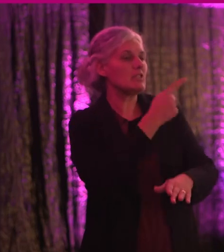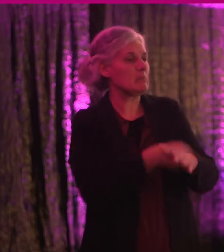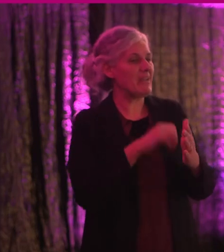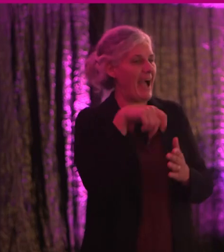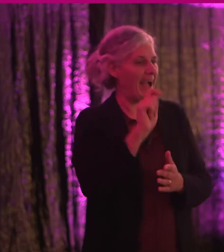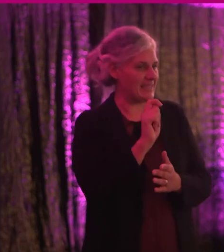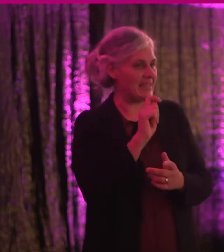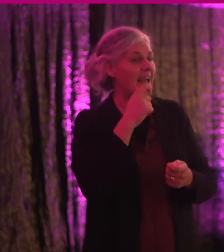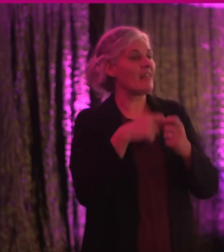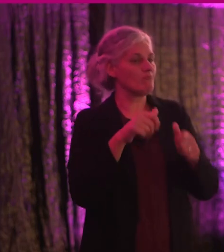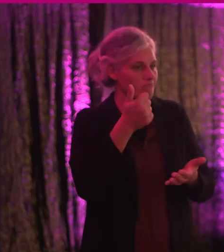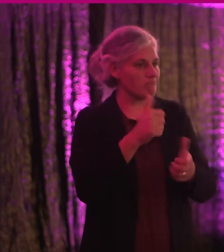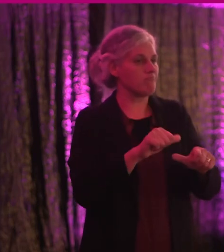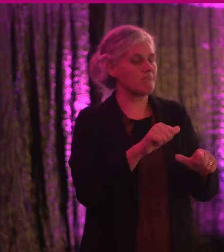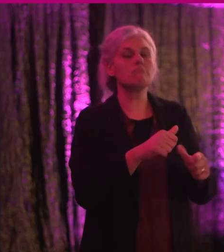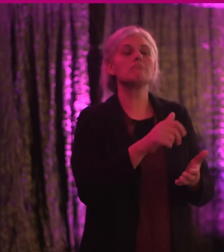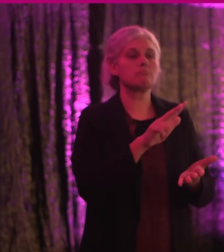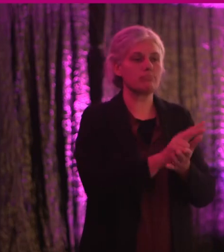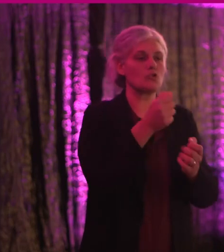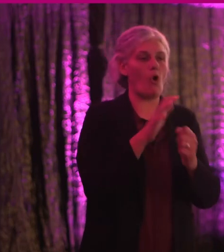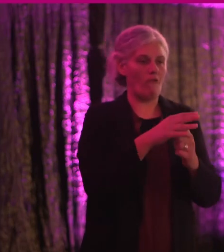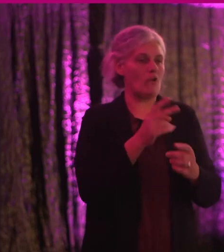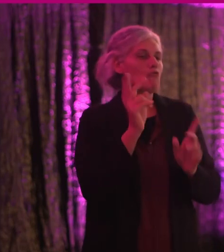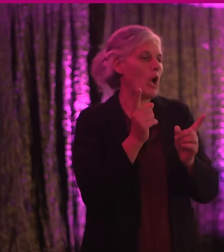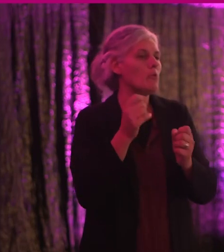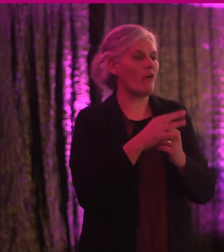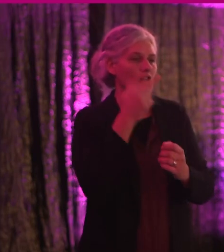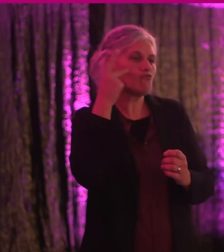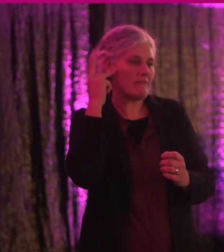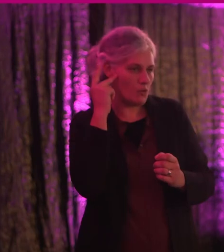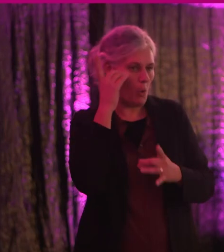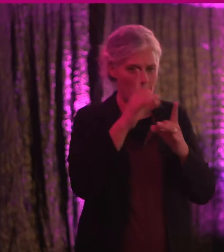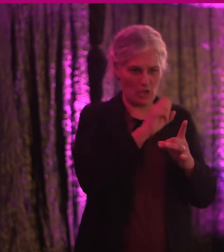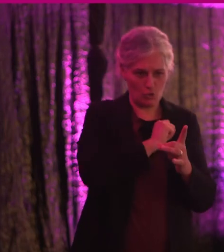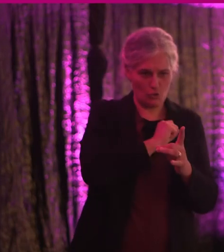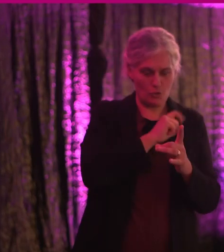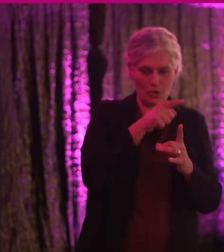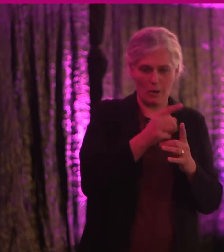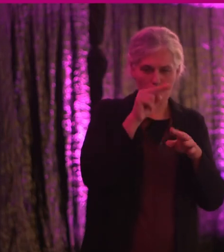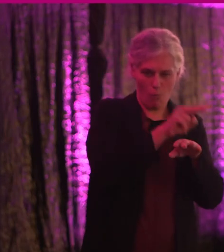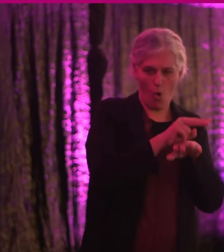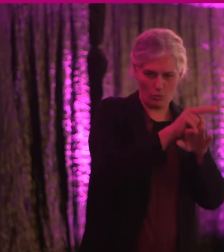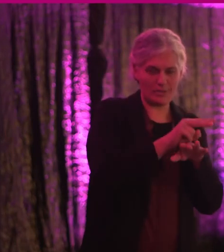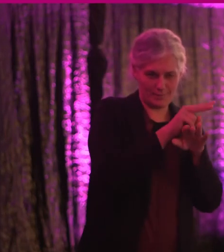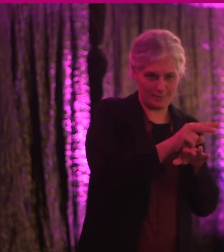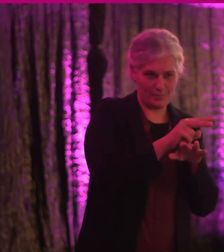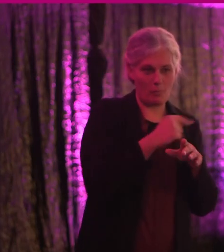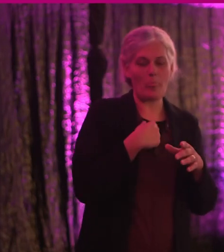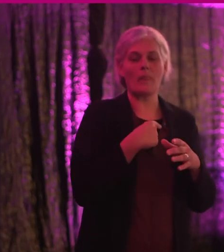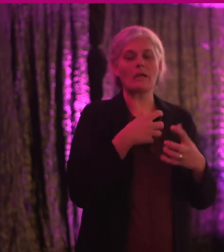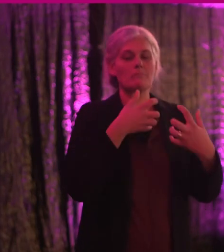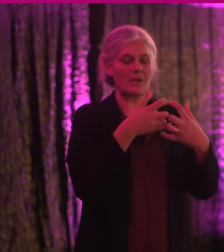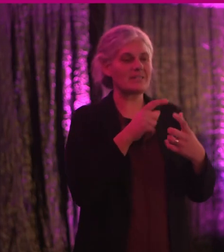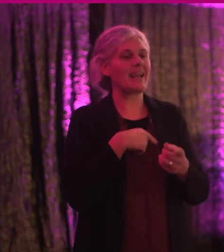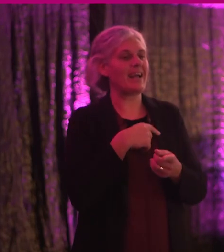and implementation of the recommendations of this review will ensure that Part 5 monitoring is enhanced and that the Part